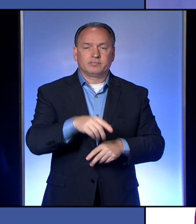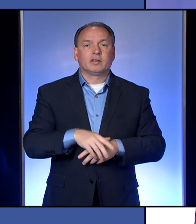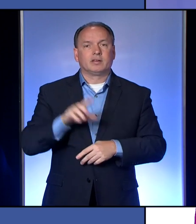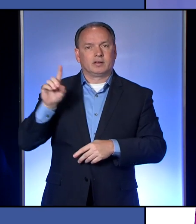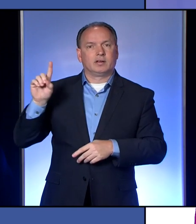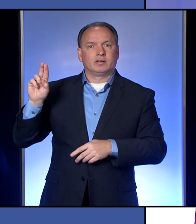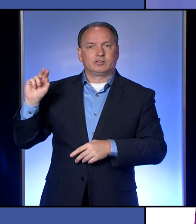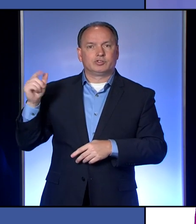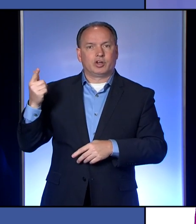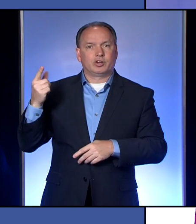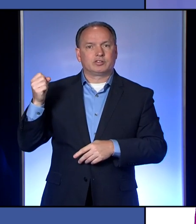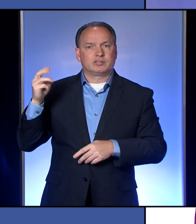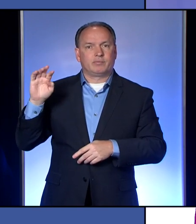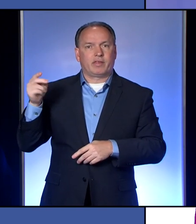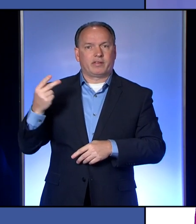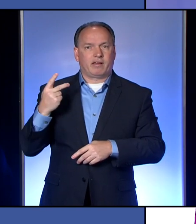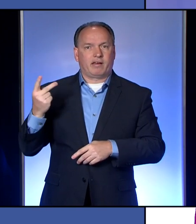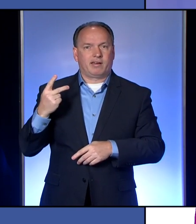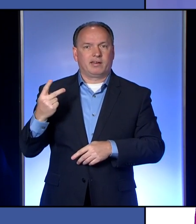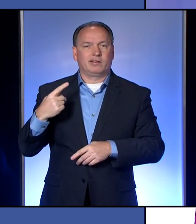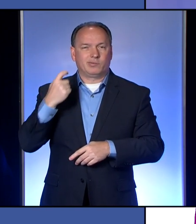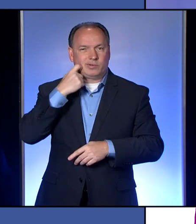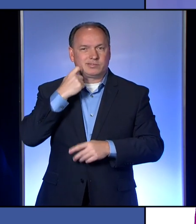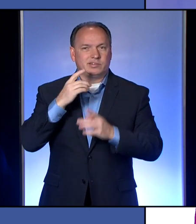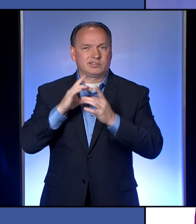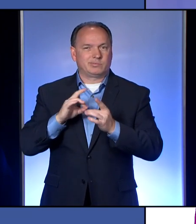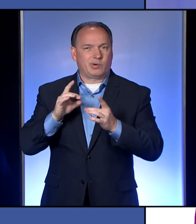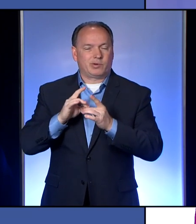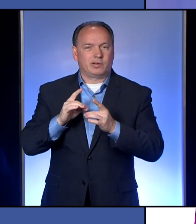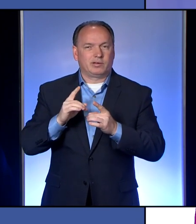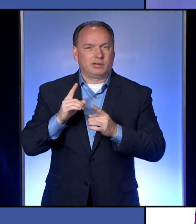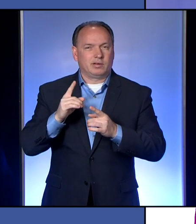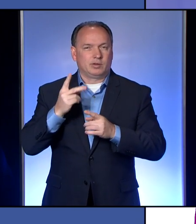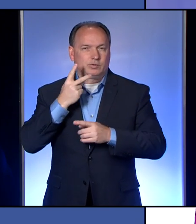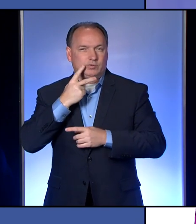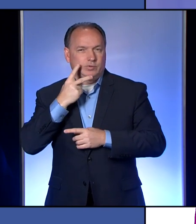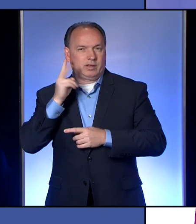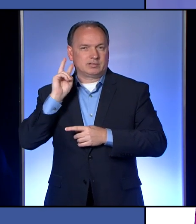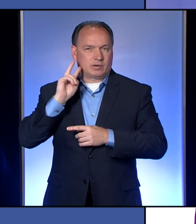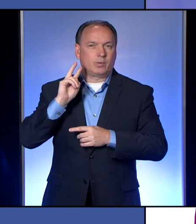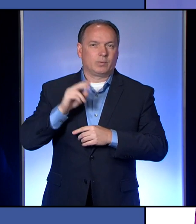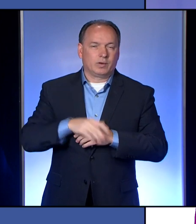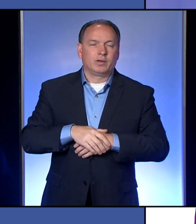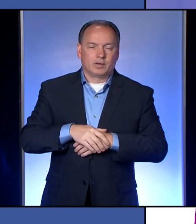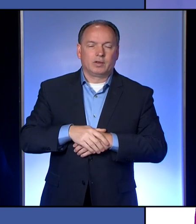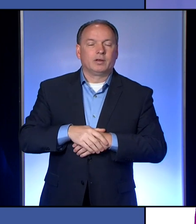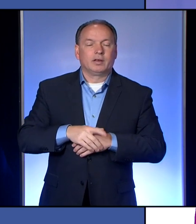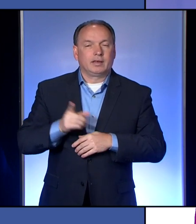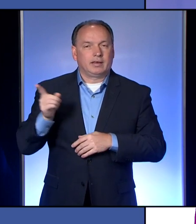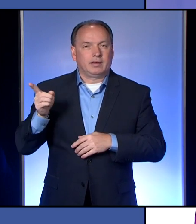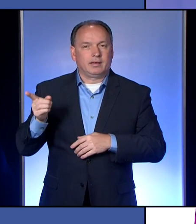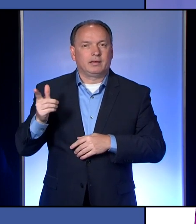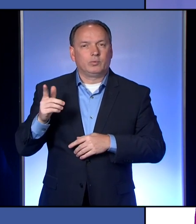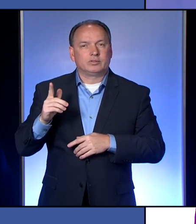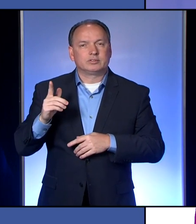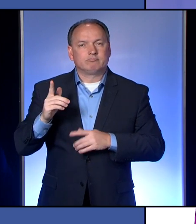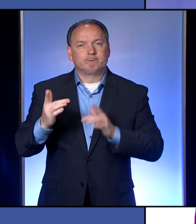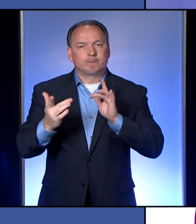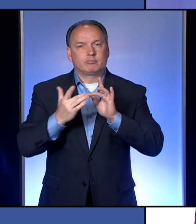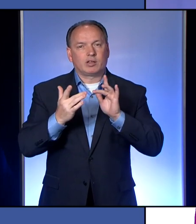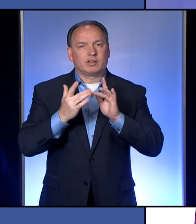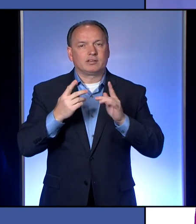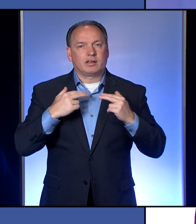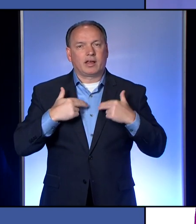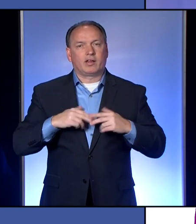and I from the elections office and the county council office just spoke I think day before yesterday and he was reaching out to